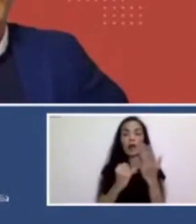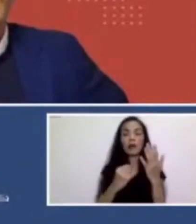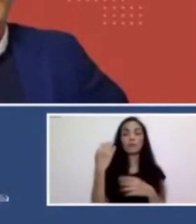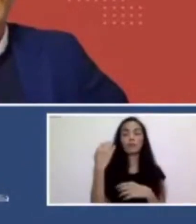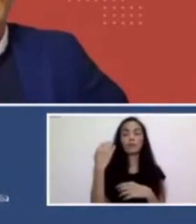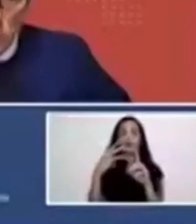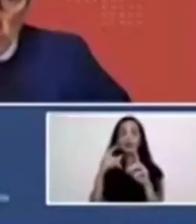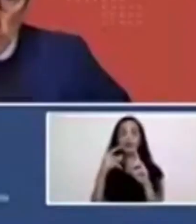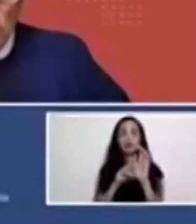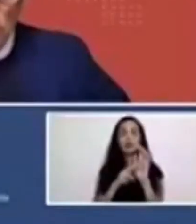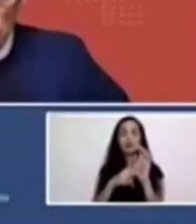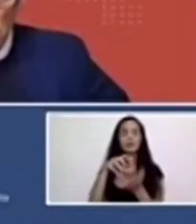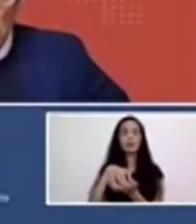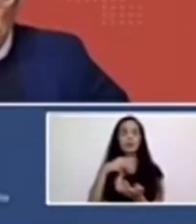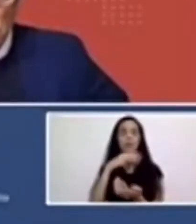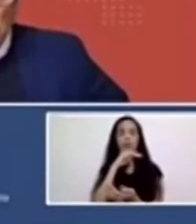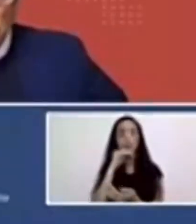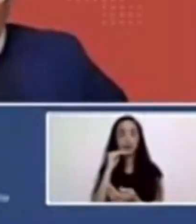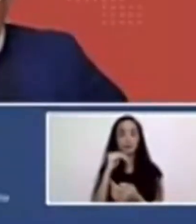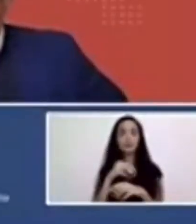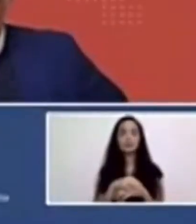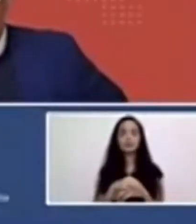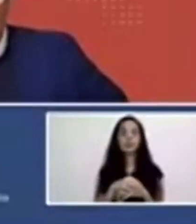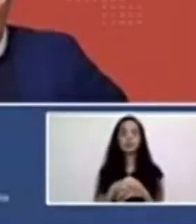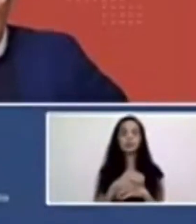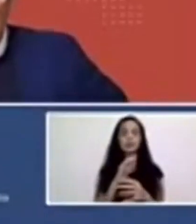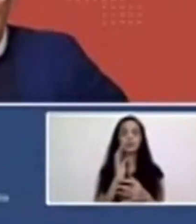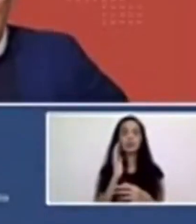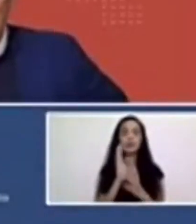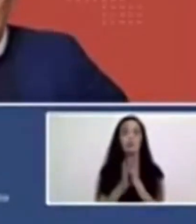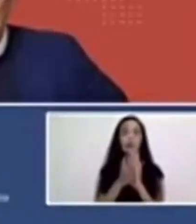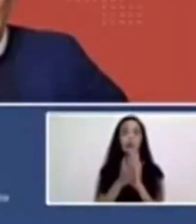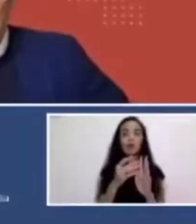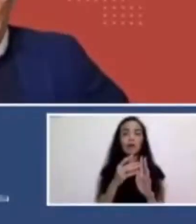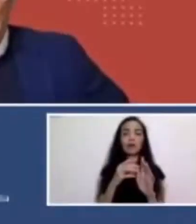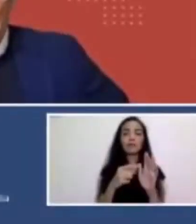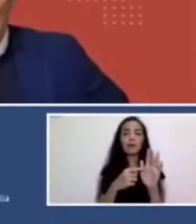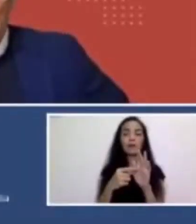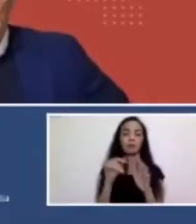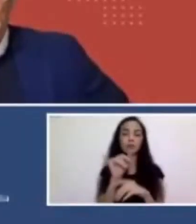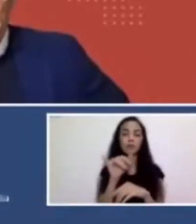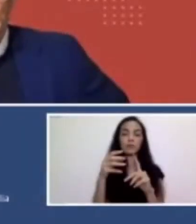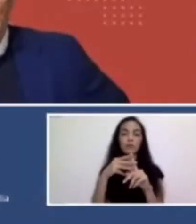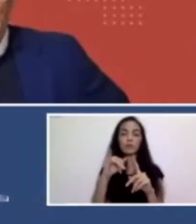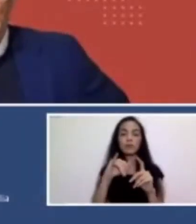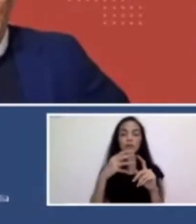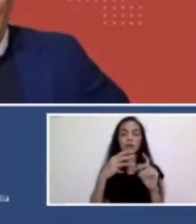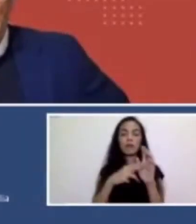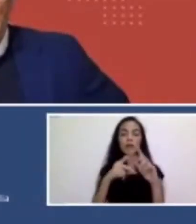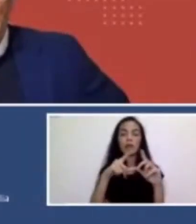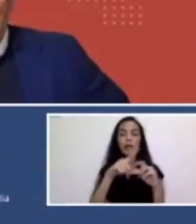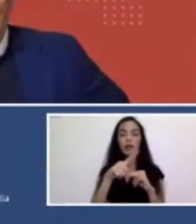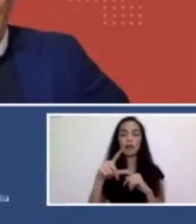participated in the 19th Sydney Biennale titled Imagine What You Desire. And in